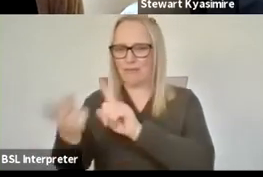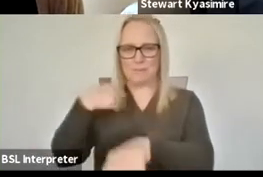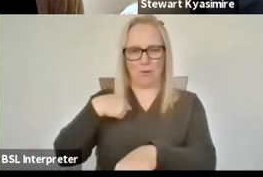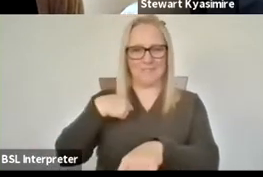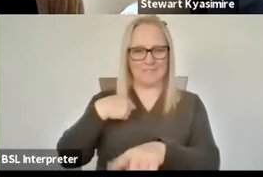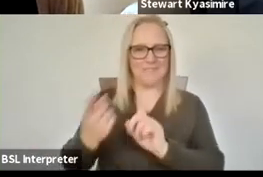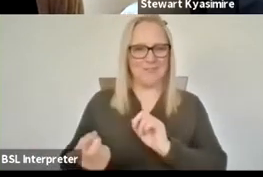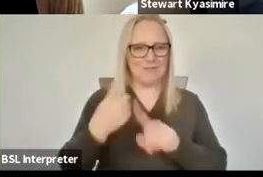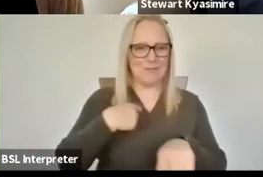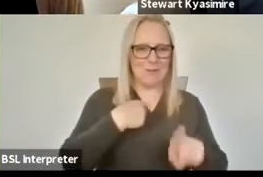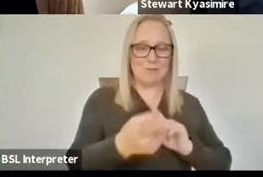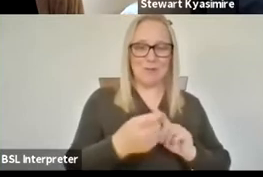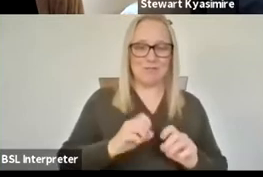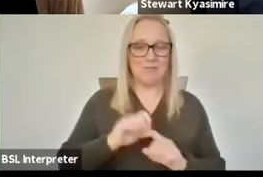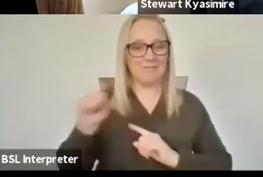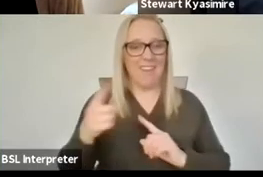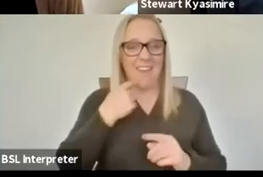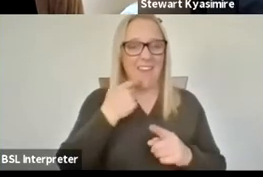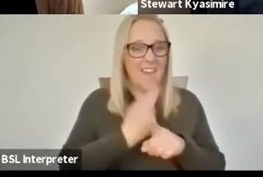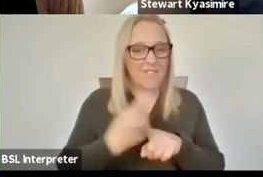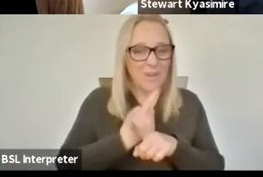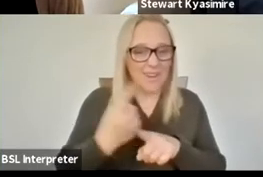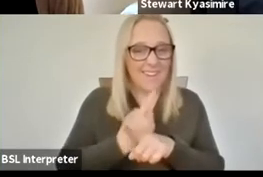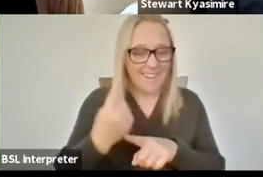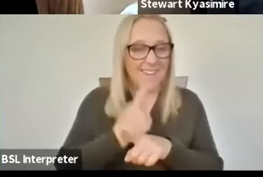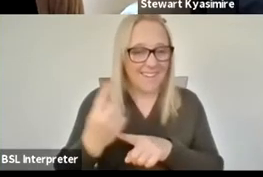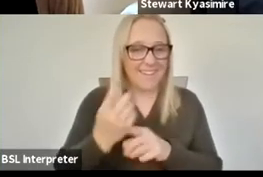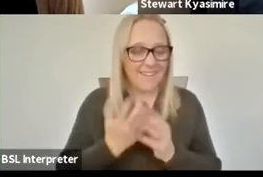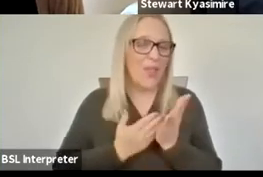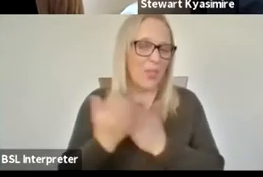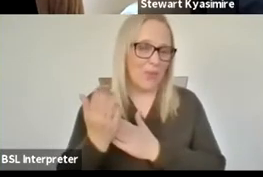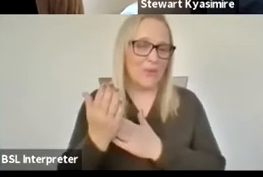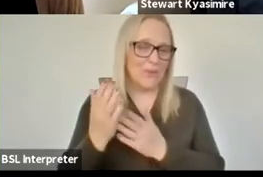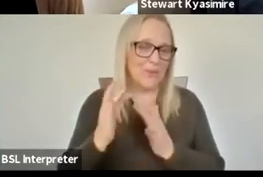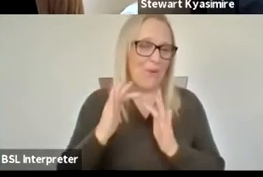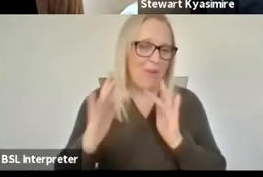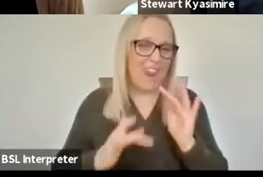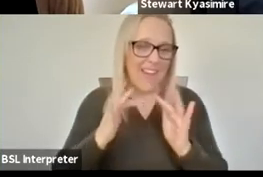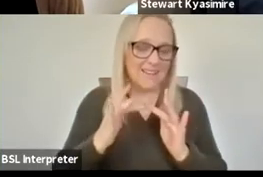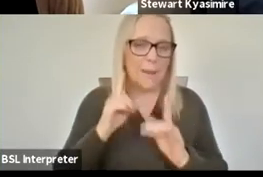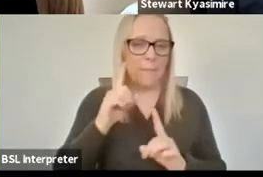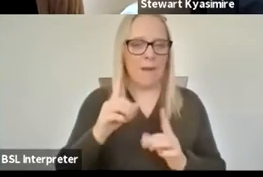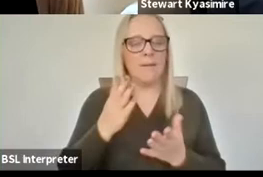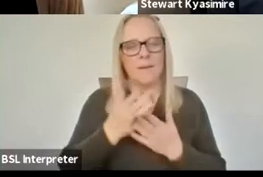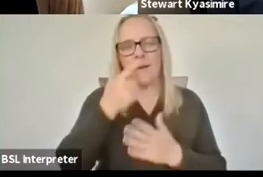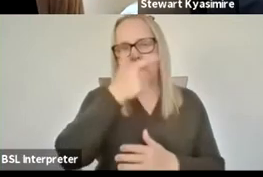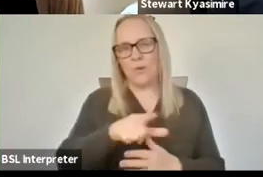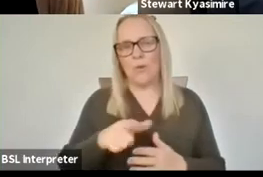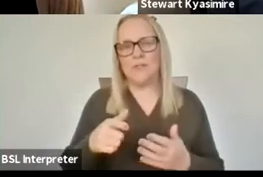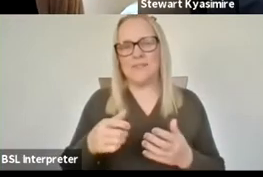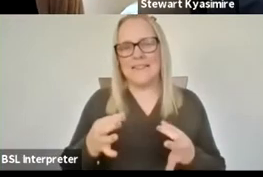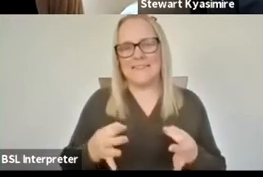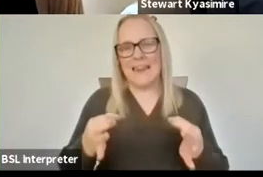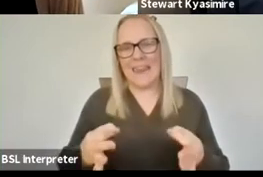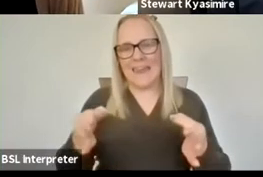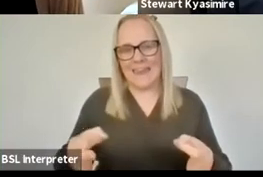writing on a weekly basis but in the digital way but there's a certain delay which allows for